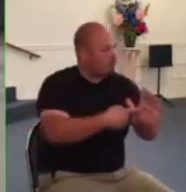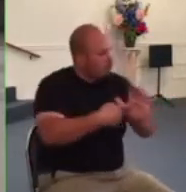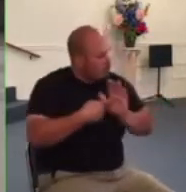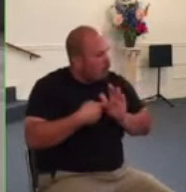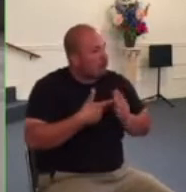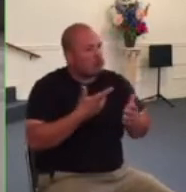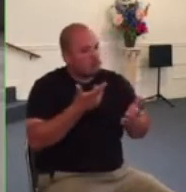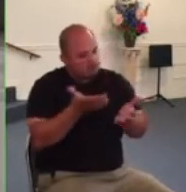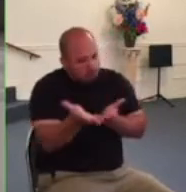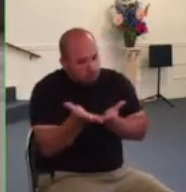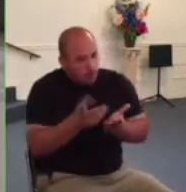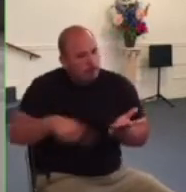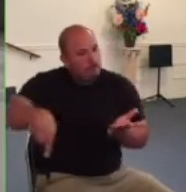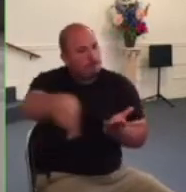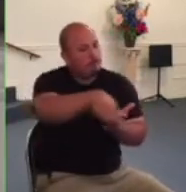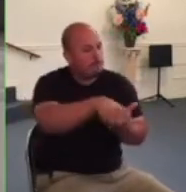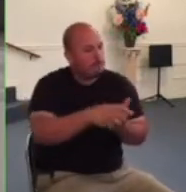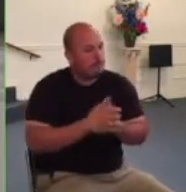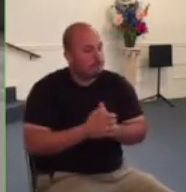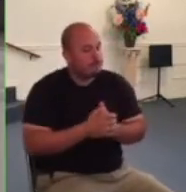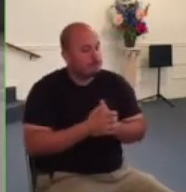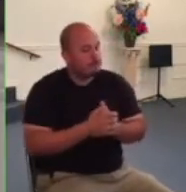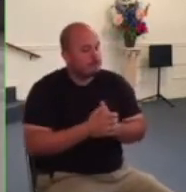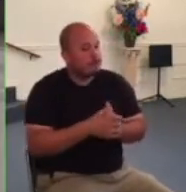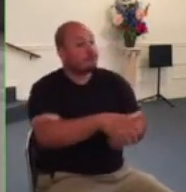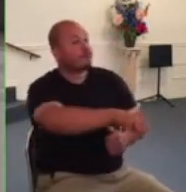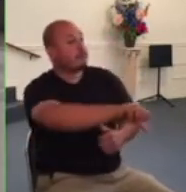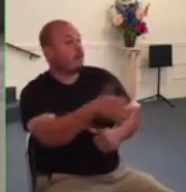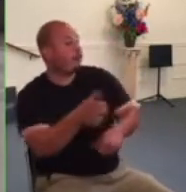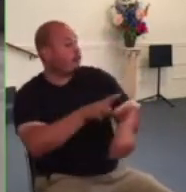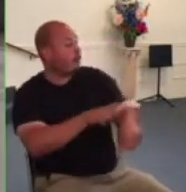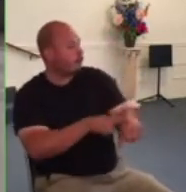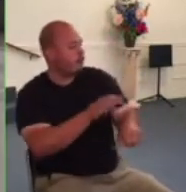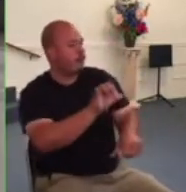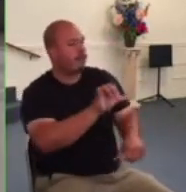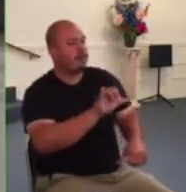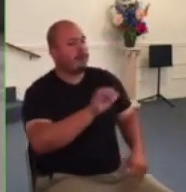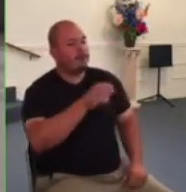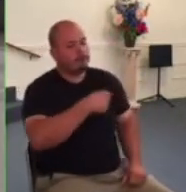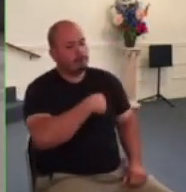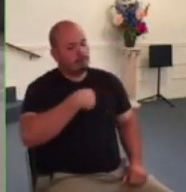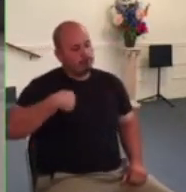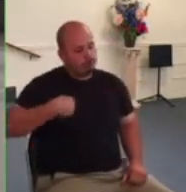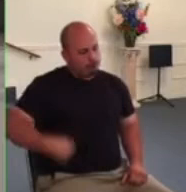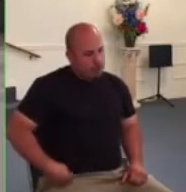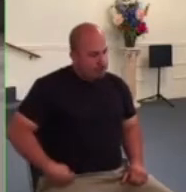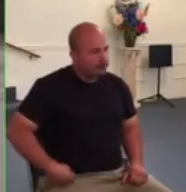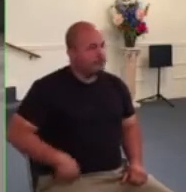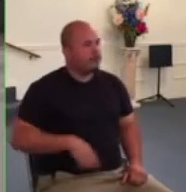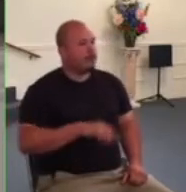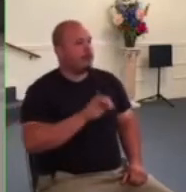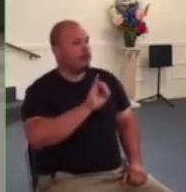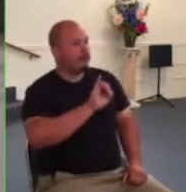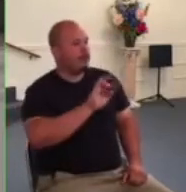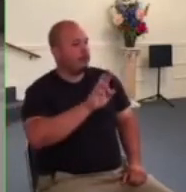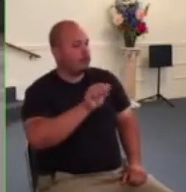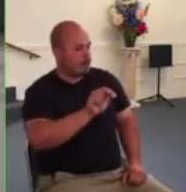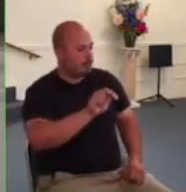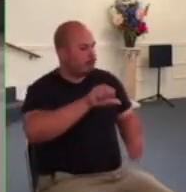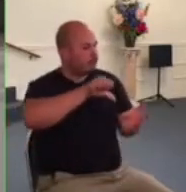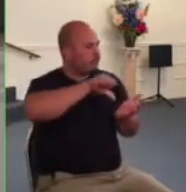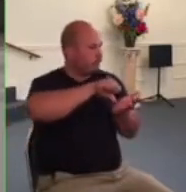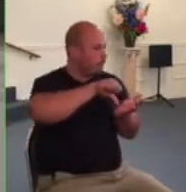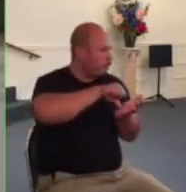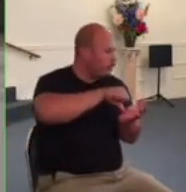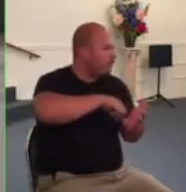in nations like iran north korea china it's hard to be a faithful christian without violating the